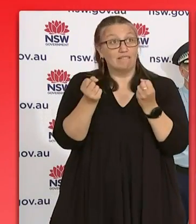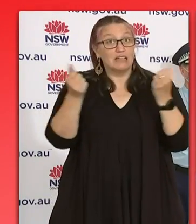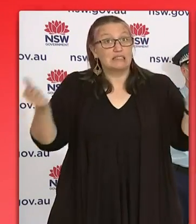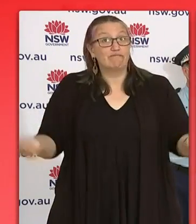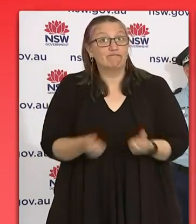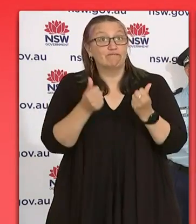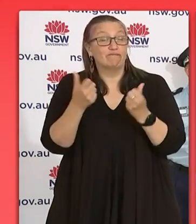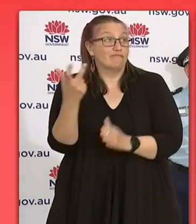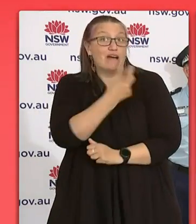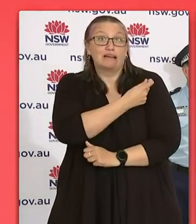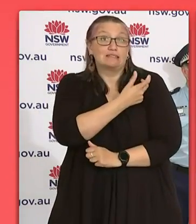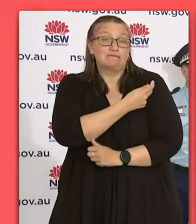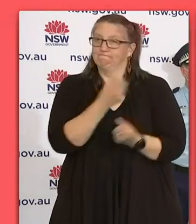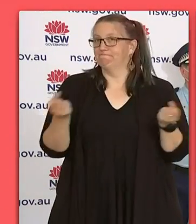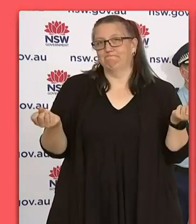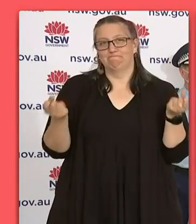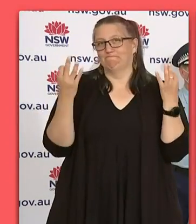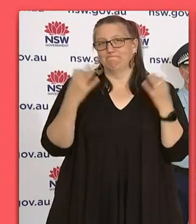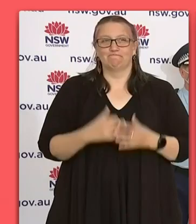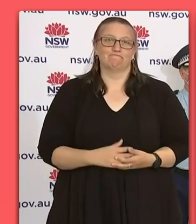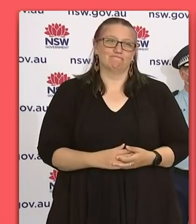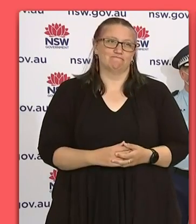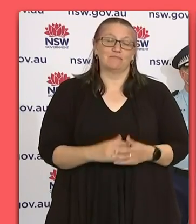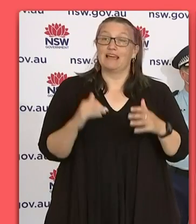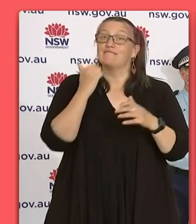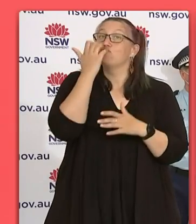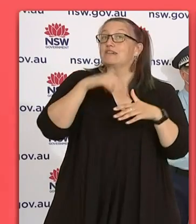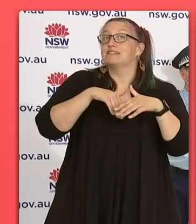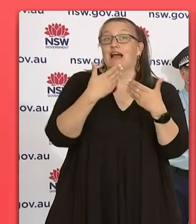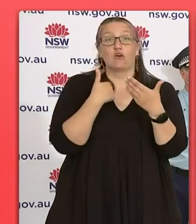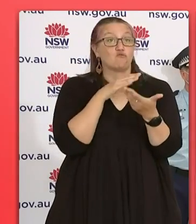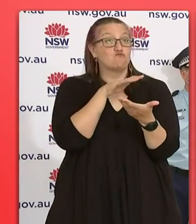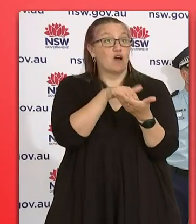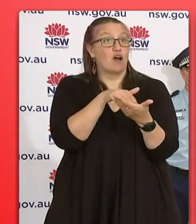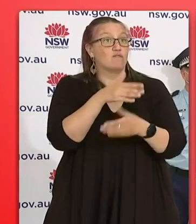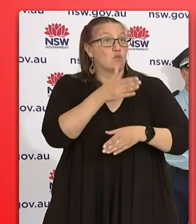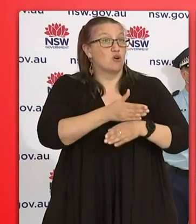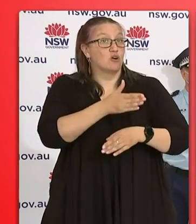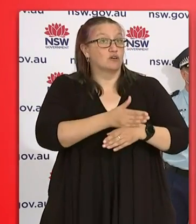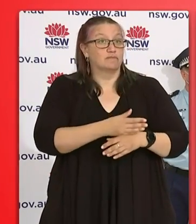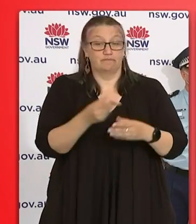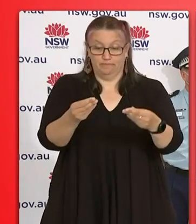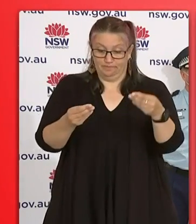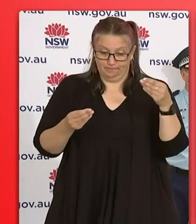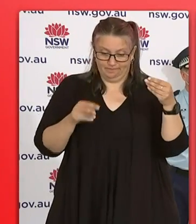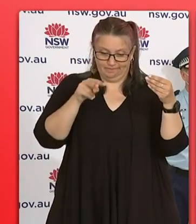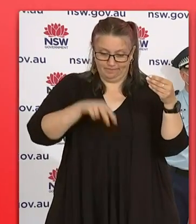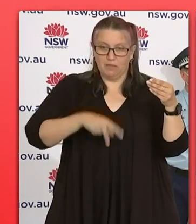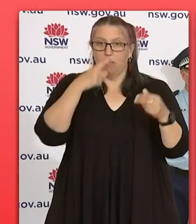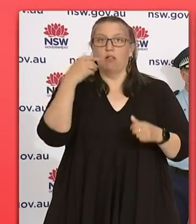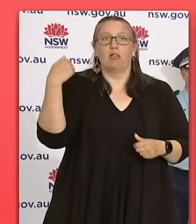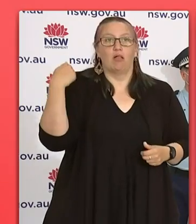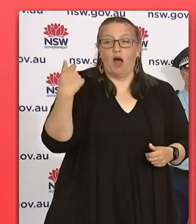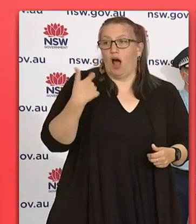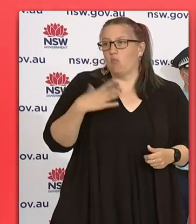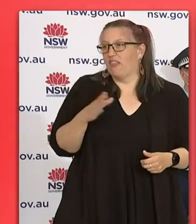here and every day when I arrive at the office there's texts and emails asking for vaccines to go to different sections of the community, and they sometimes would prefer